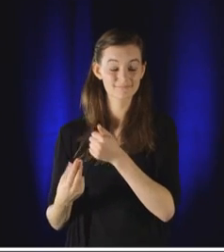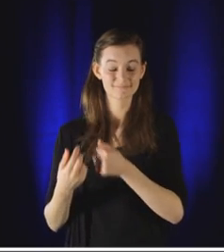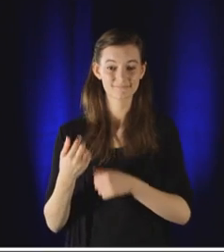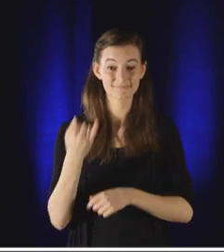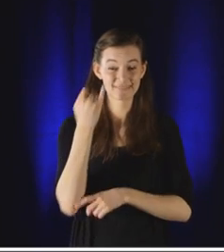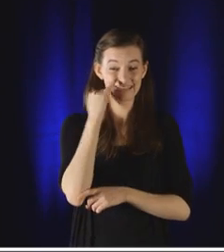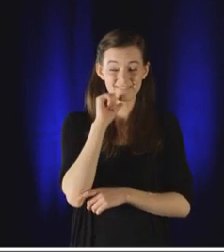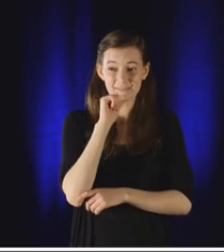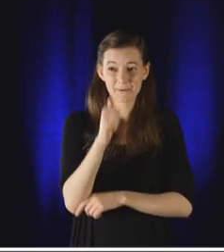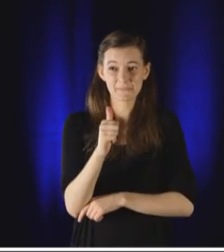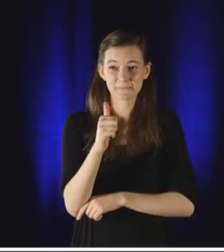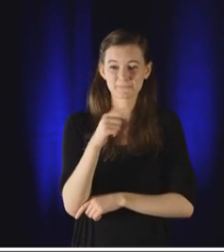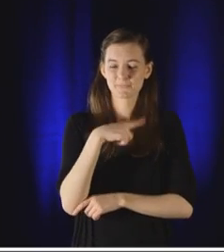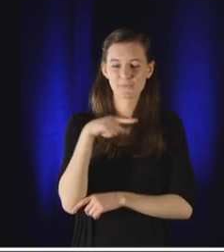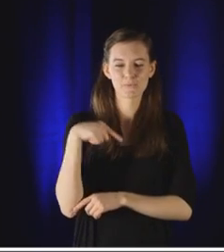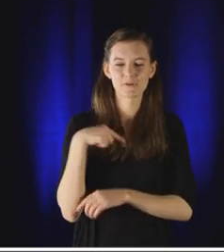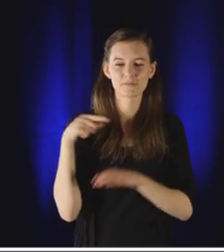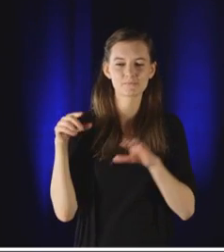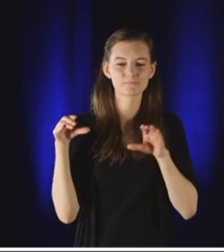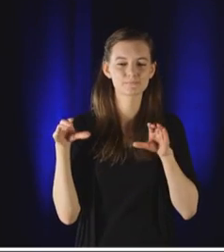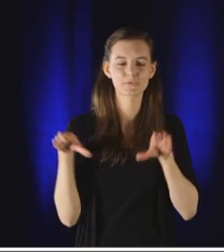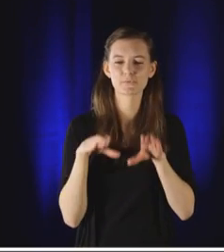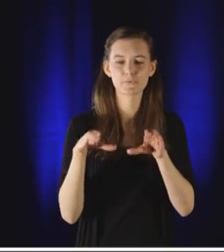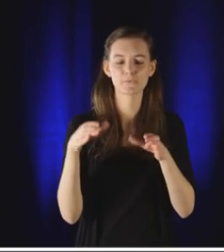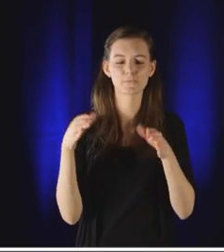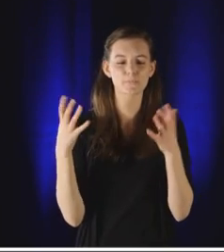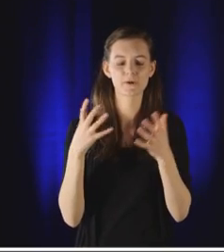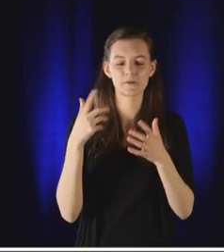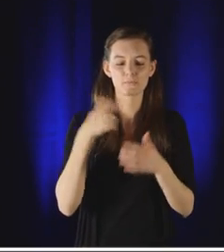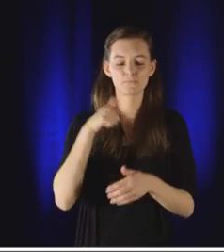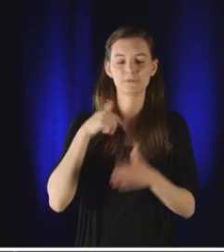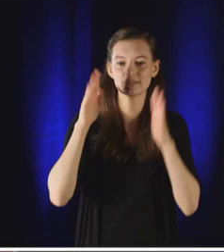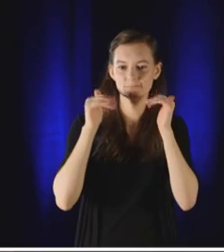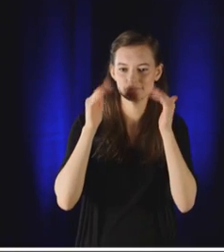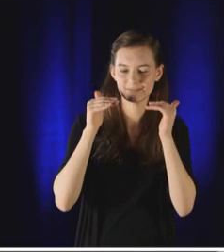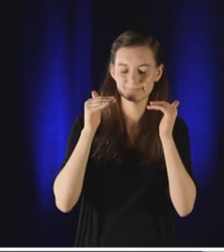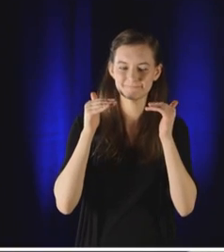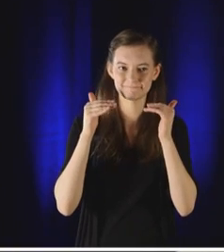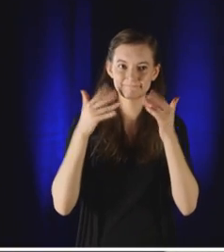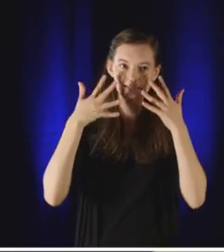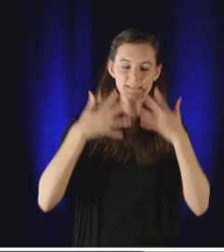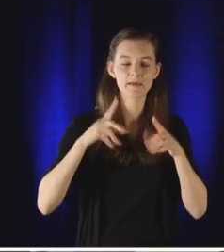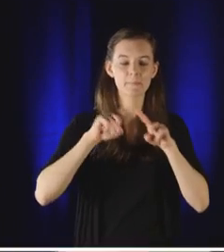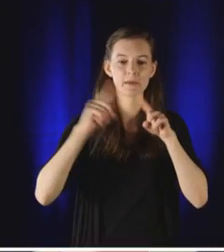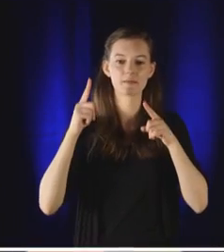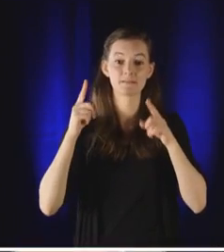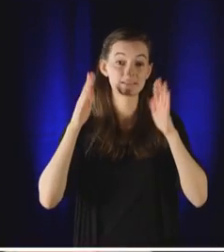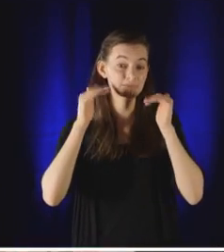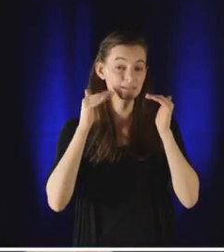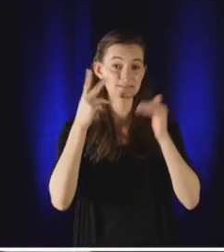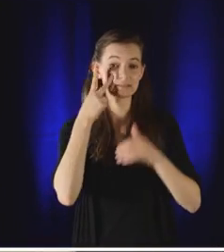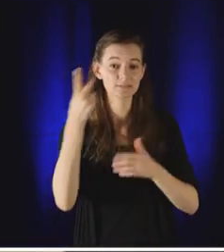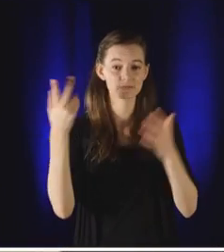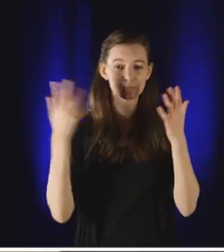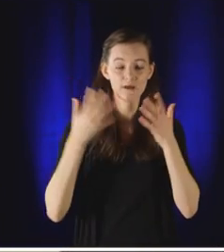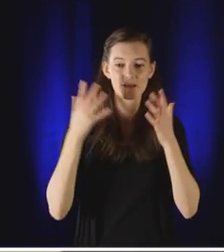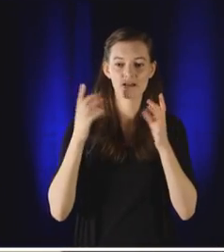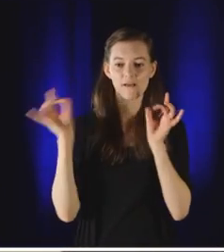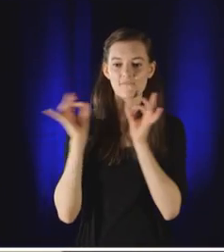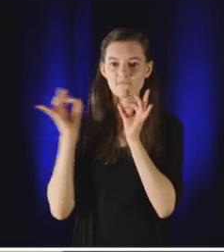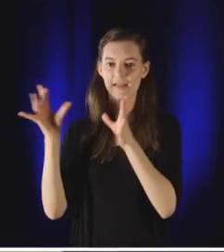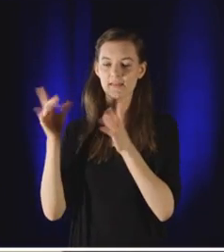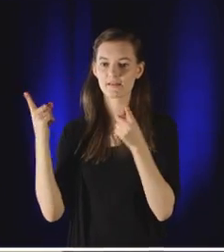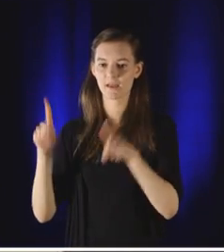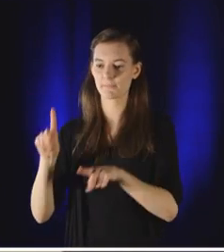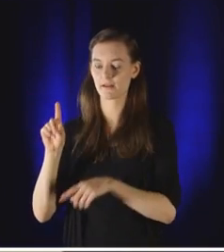Because otherwise, we're just recreating what we expect to see. And unfortunately, we expect to